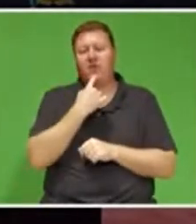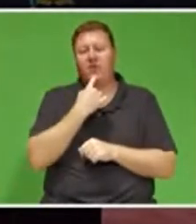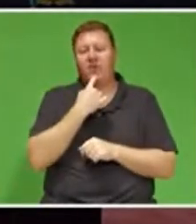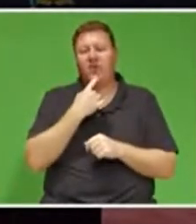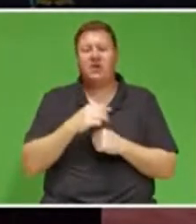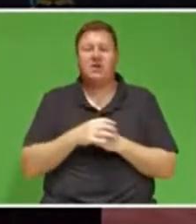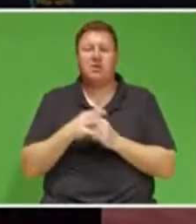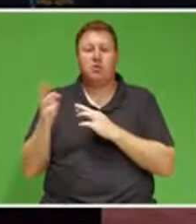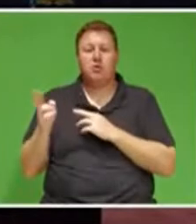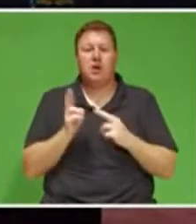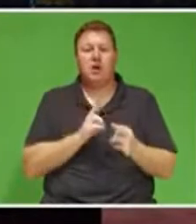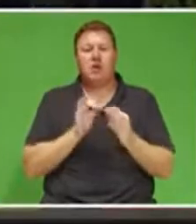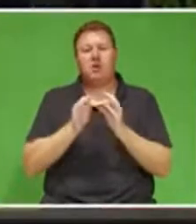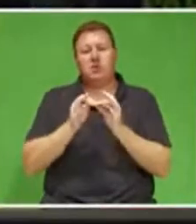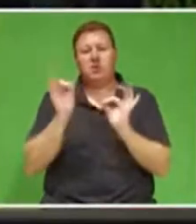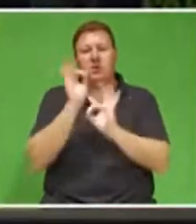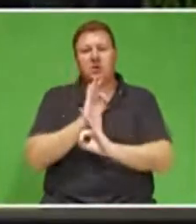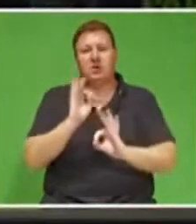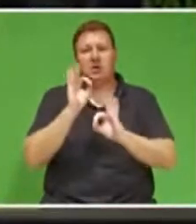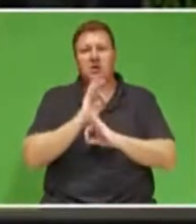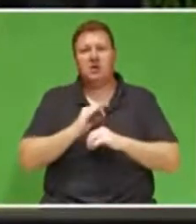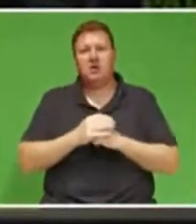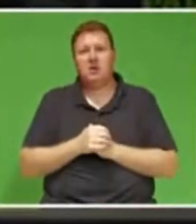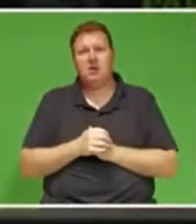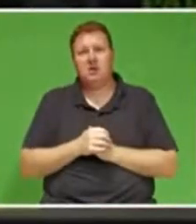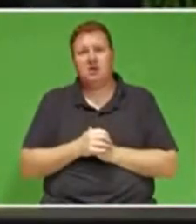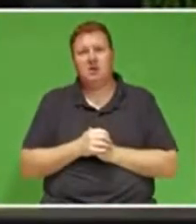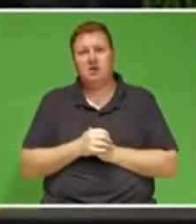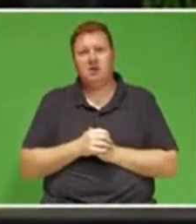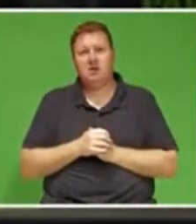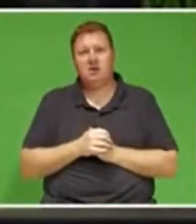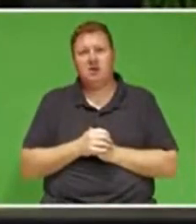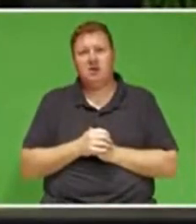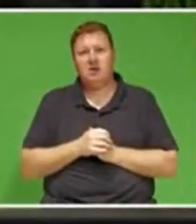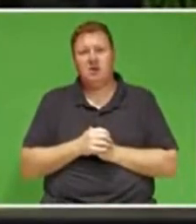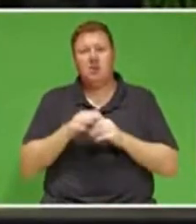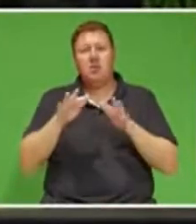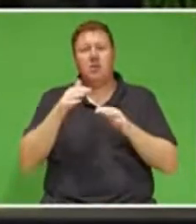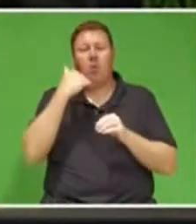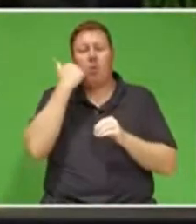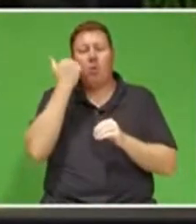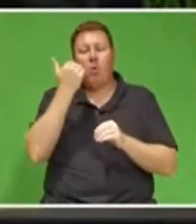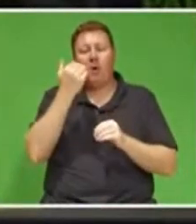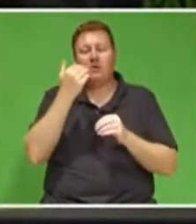I thank you.